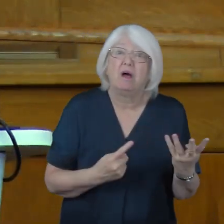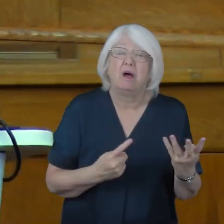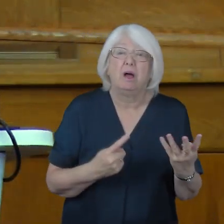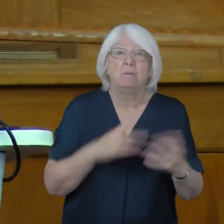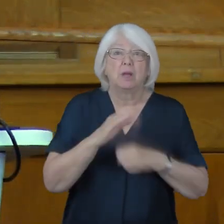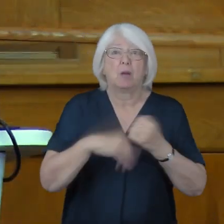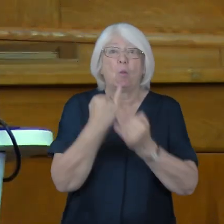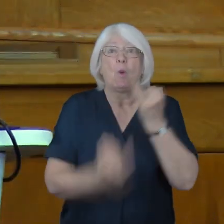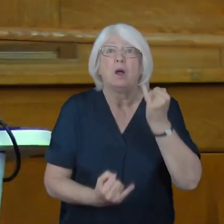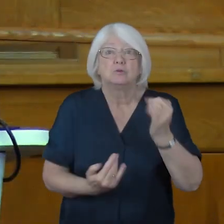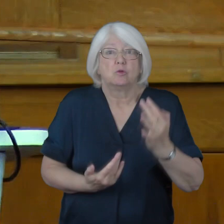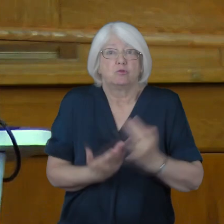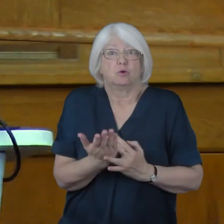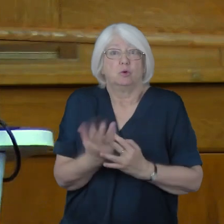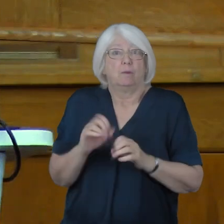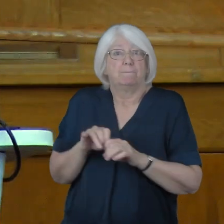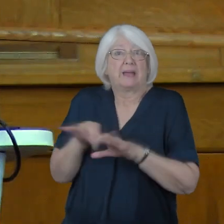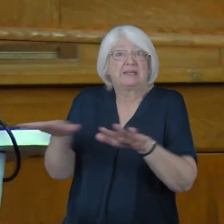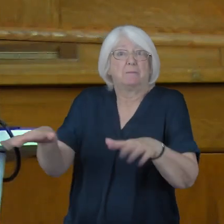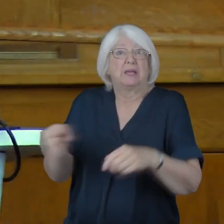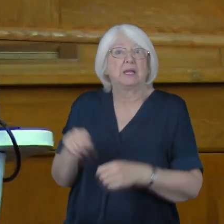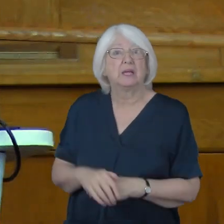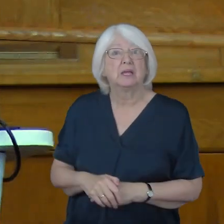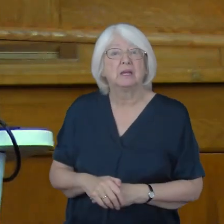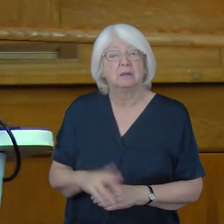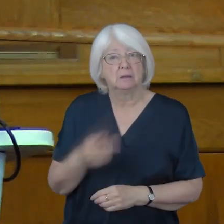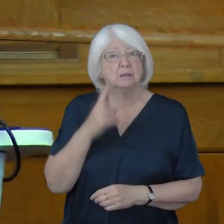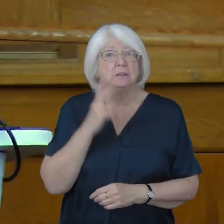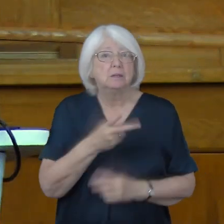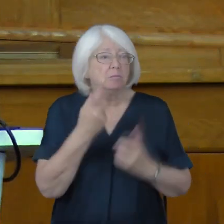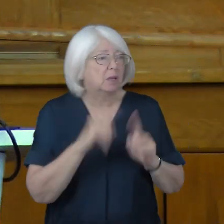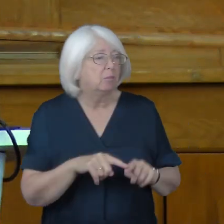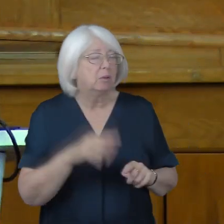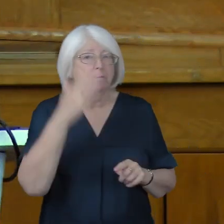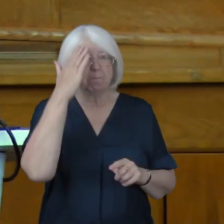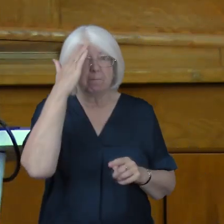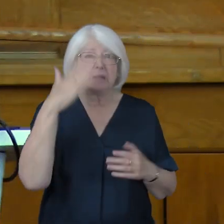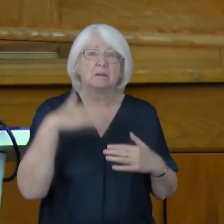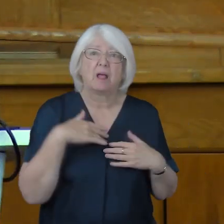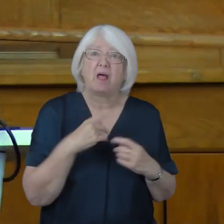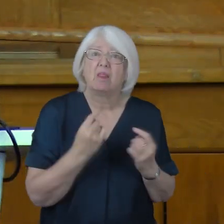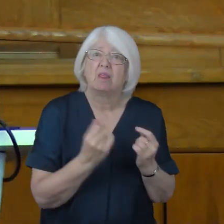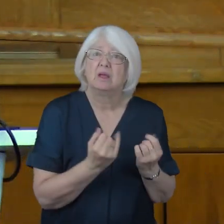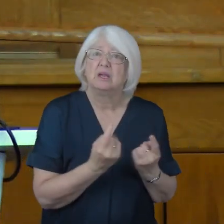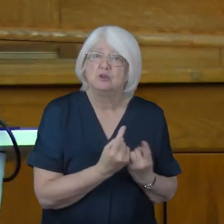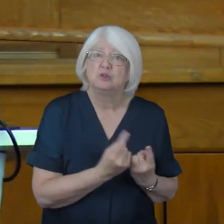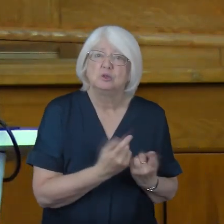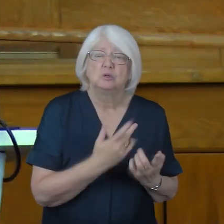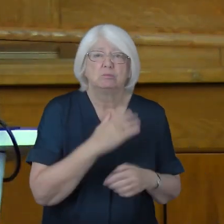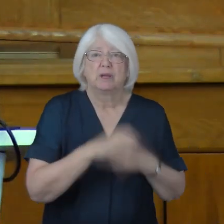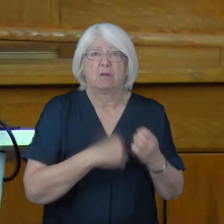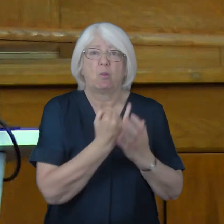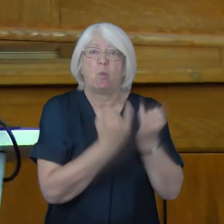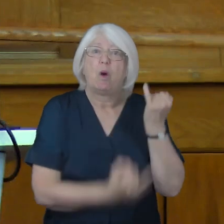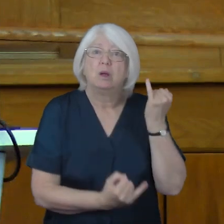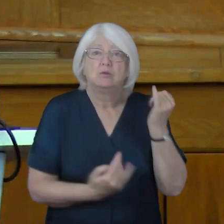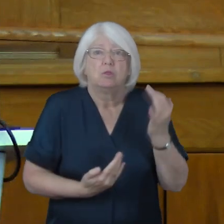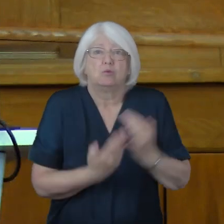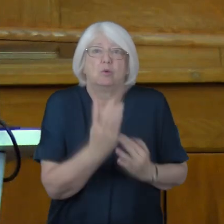the pandemic. We see people crippled by mental health issues made more desperate through isolation.